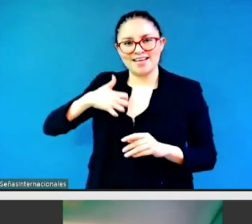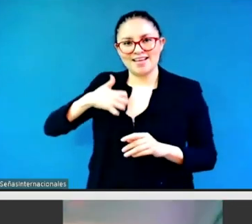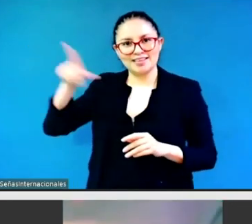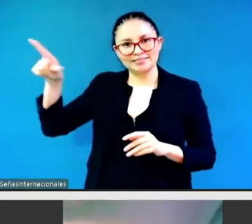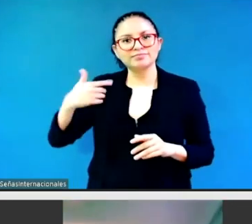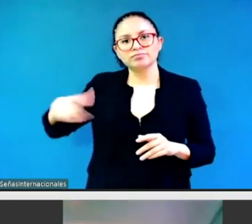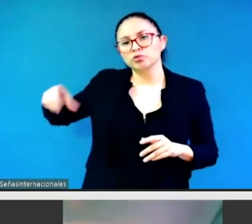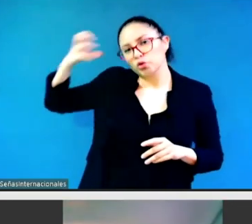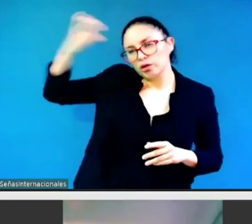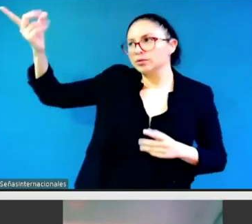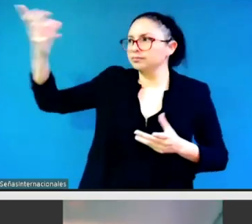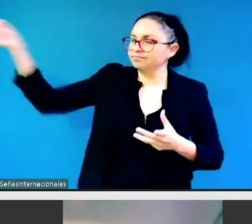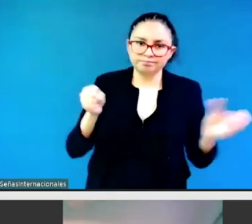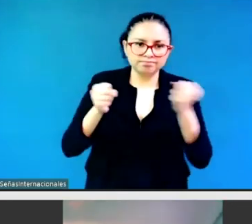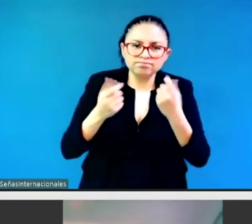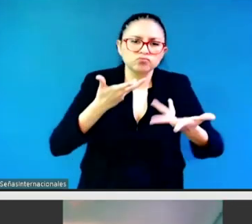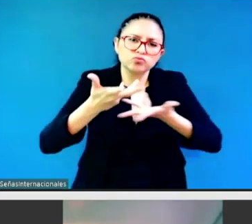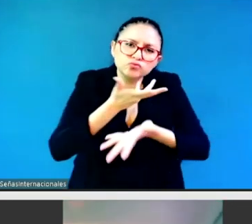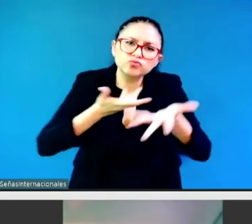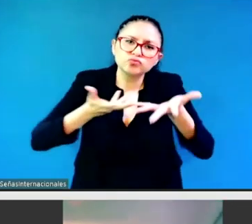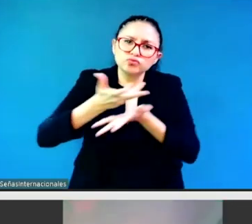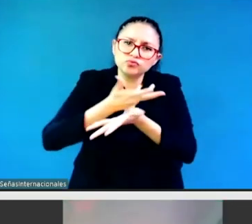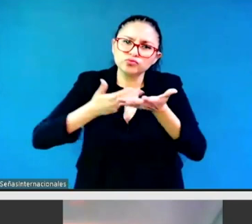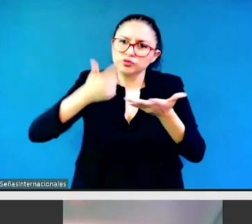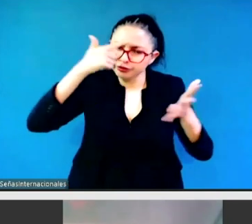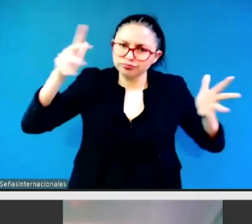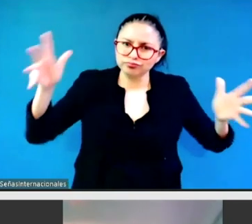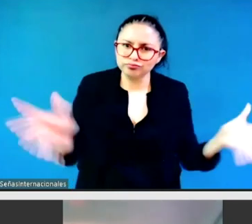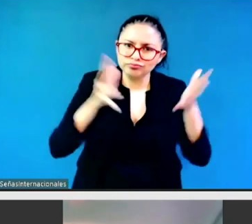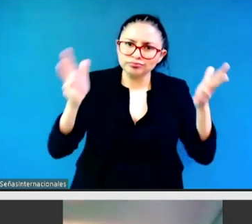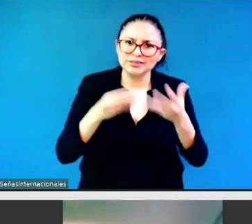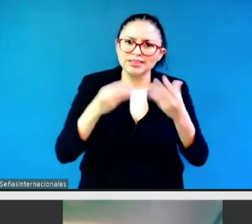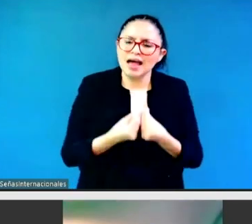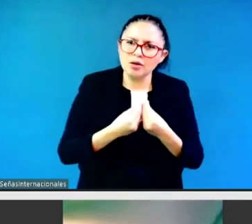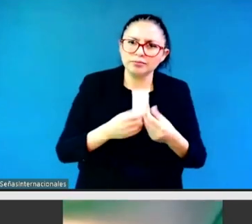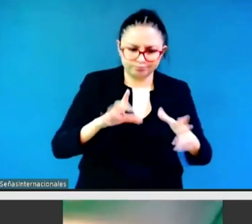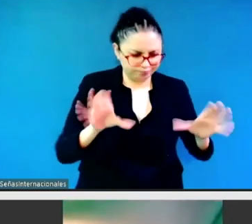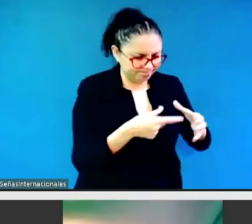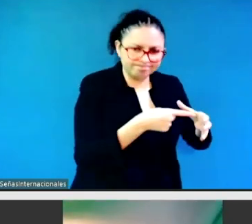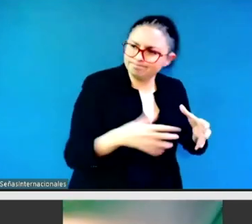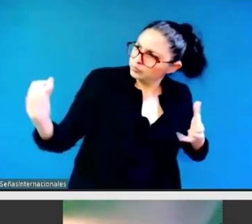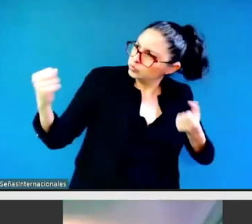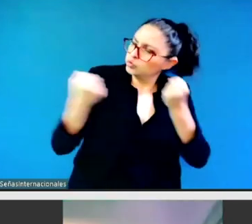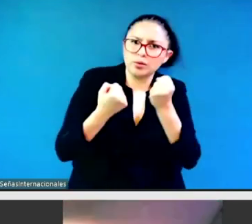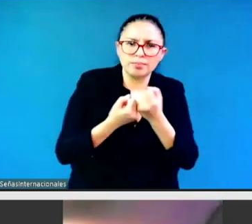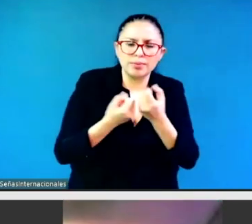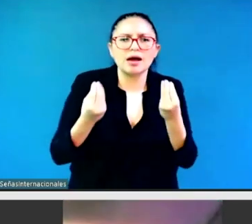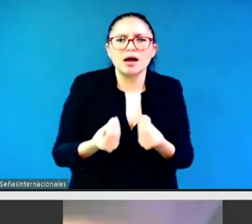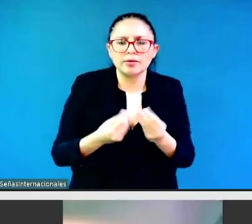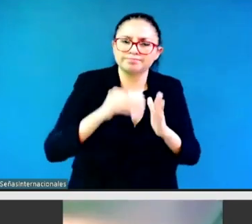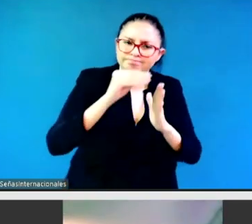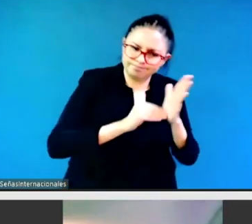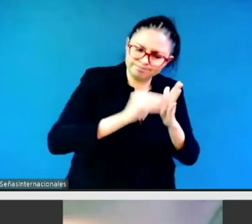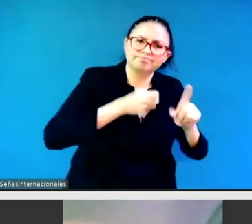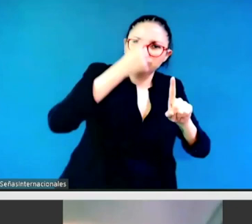6 on feminist movements and also leadership. On 23rd March, we met